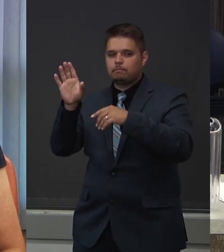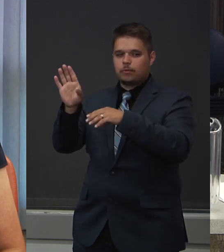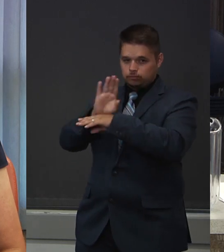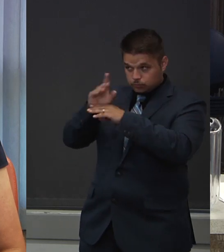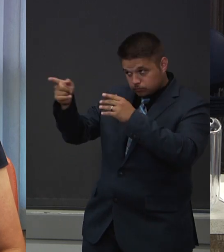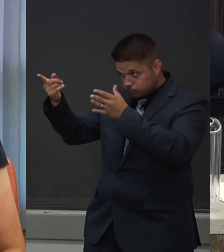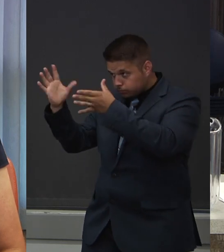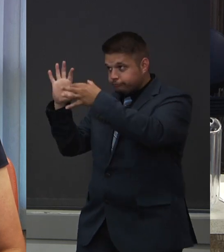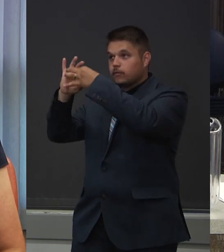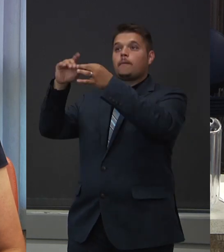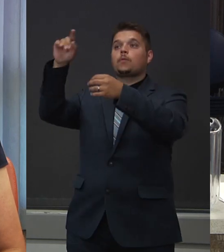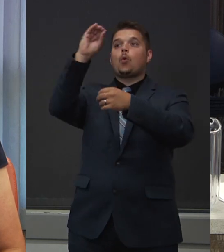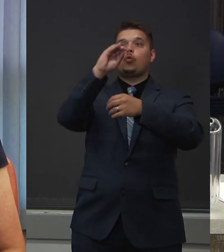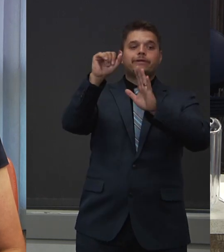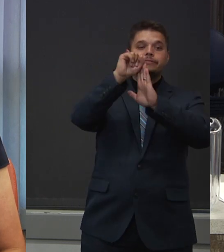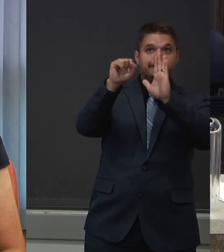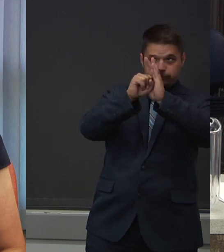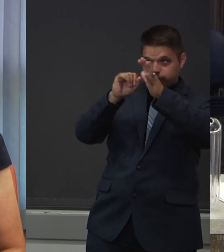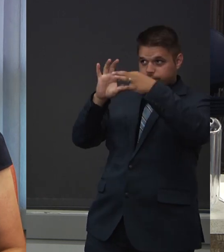Laboratory.